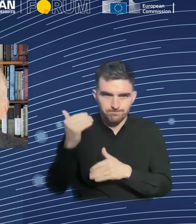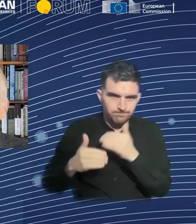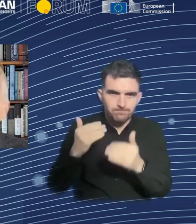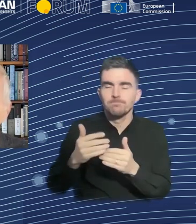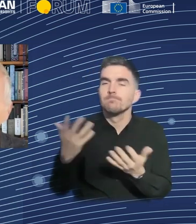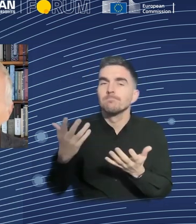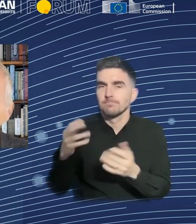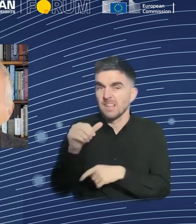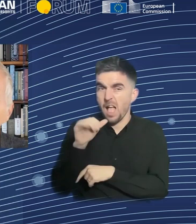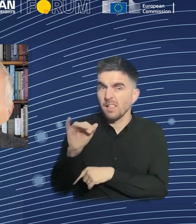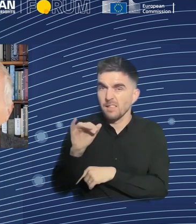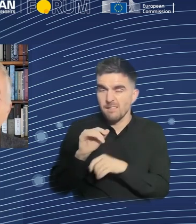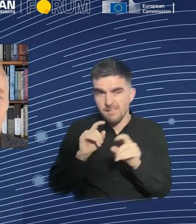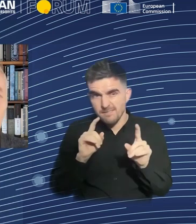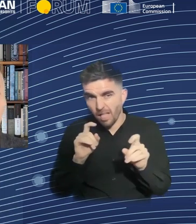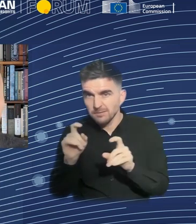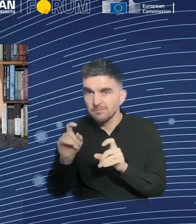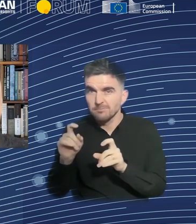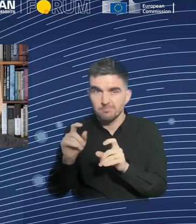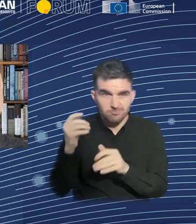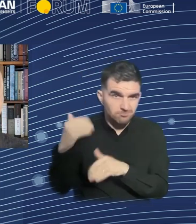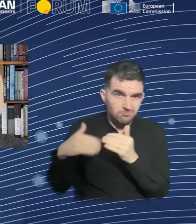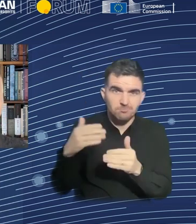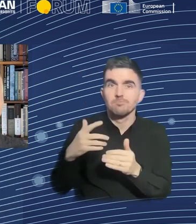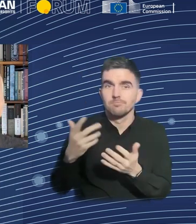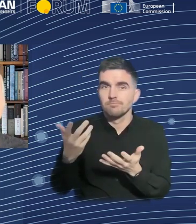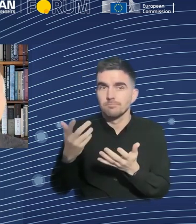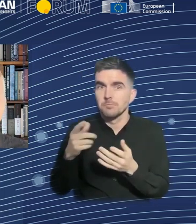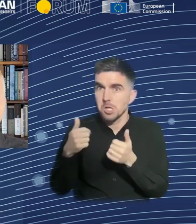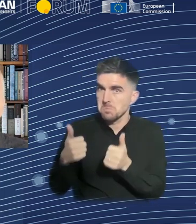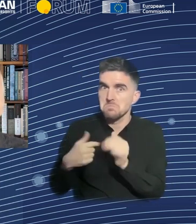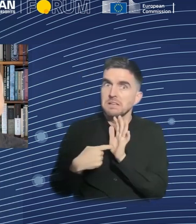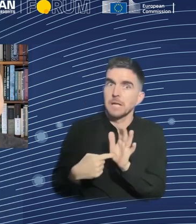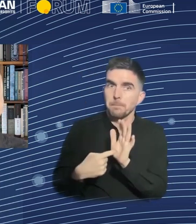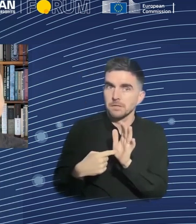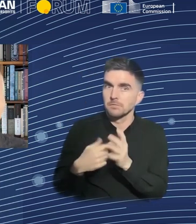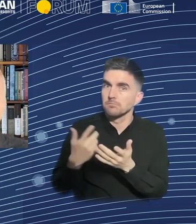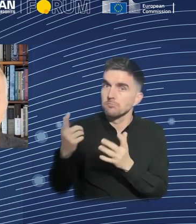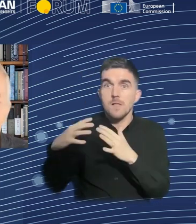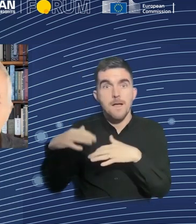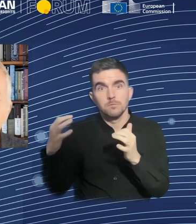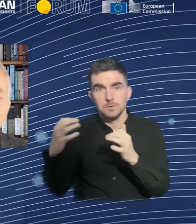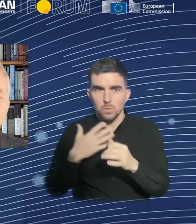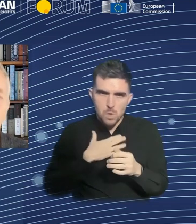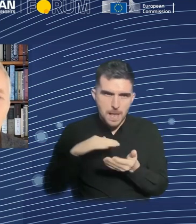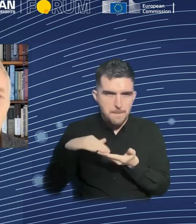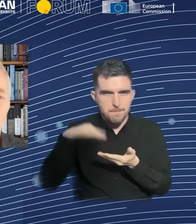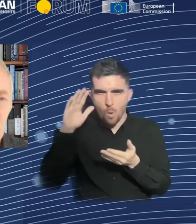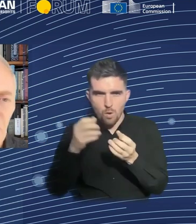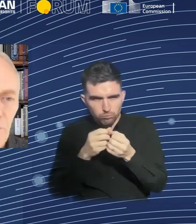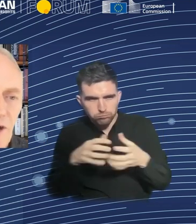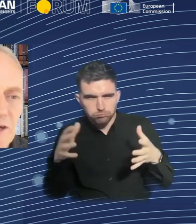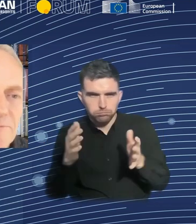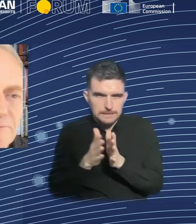government trying to build more capability to decrease the market power and to increase the transparency